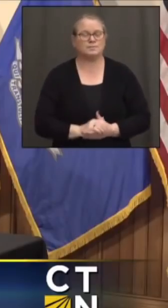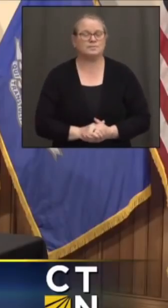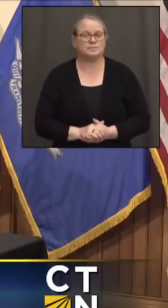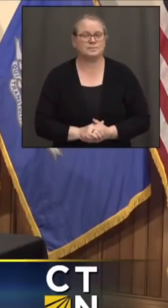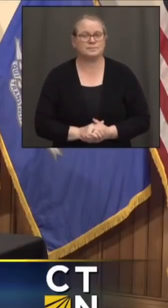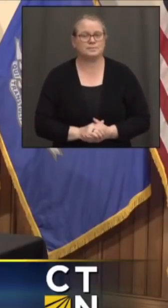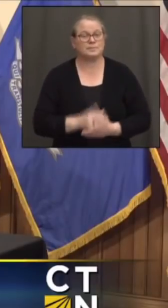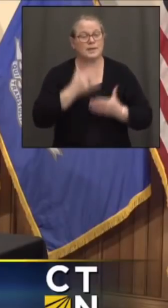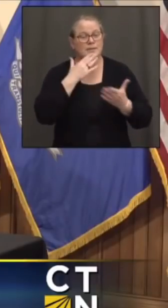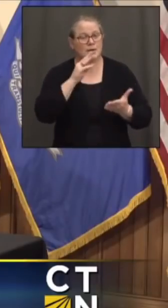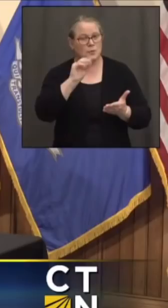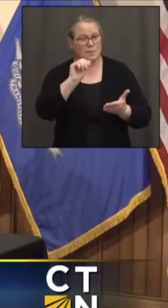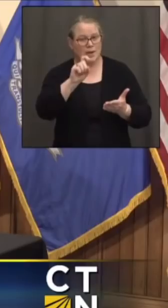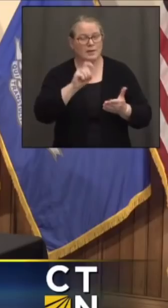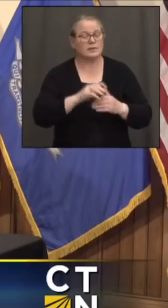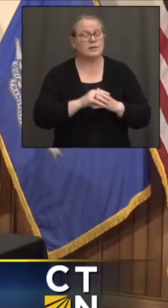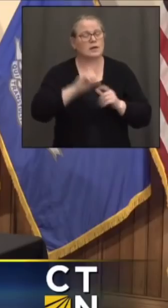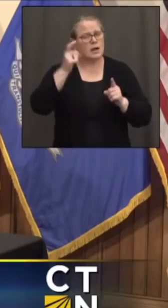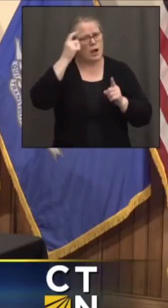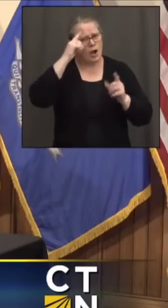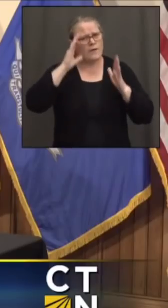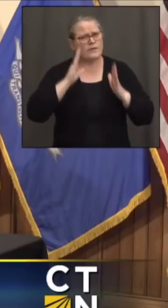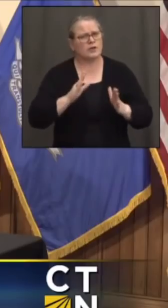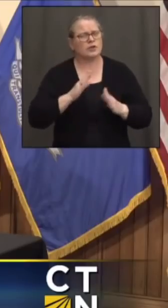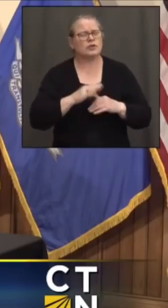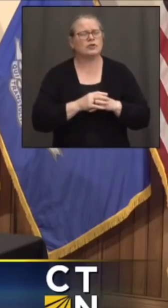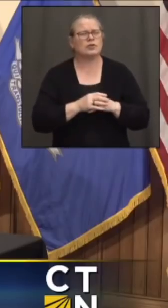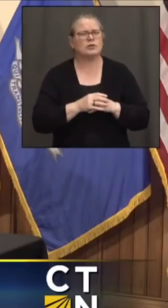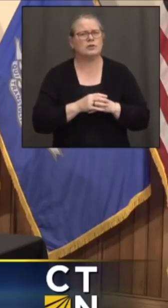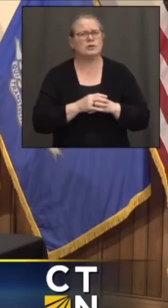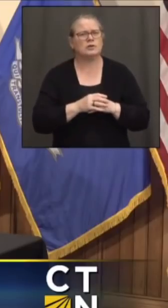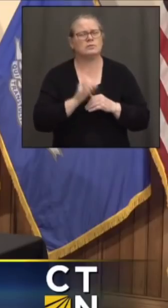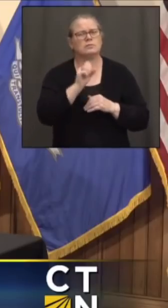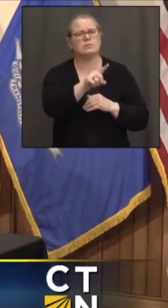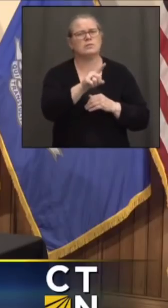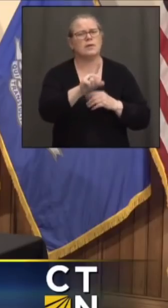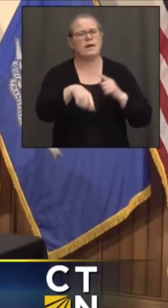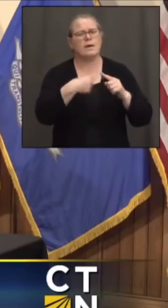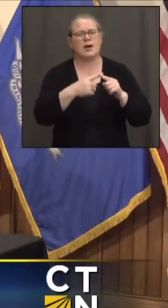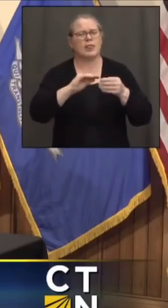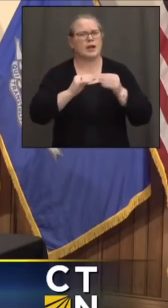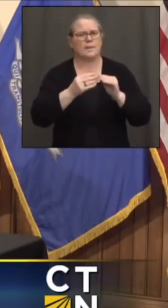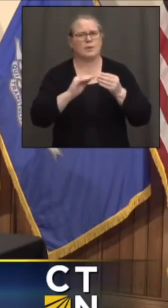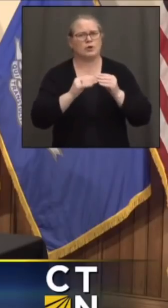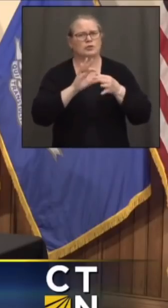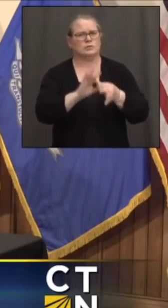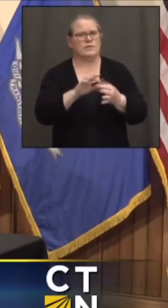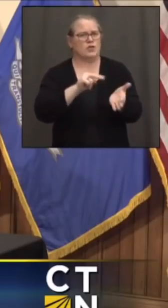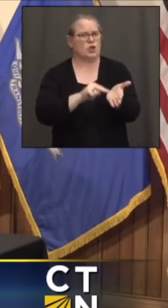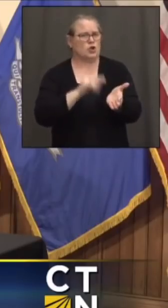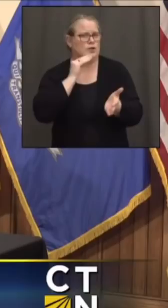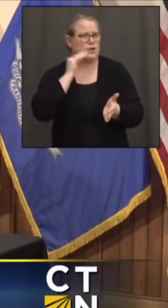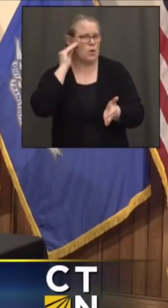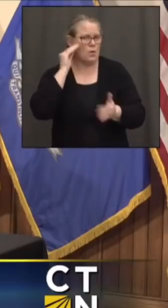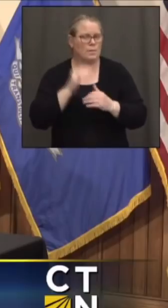Thanks, Max. Governor, I wanted to talk to you a little bit more about the numbers on the nursing home. I realize you can't negotiate in the